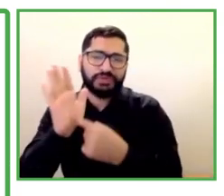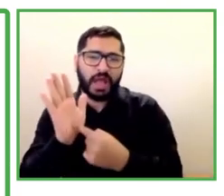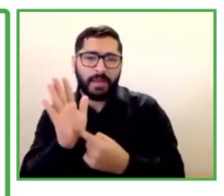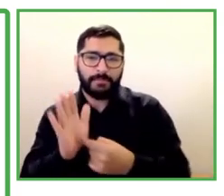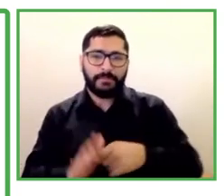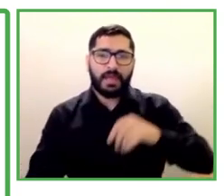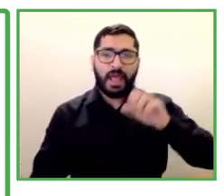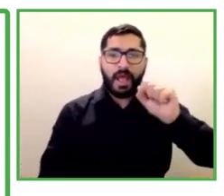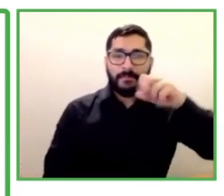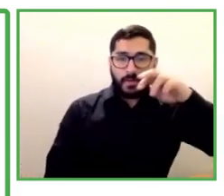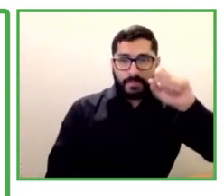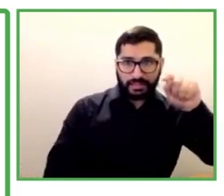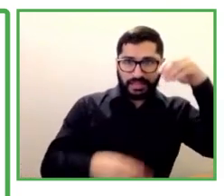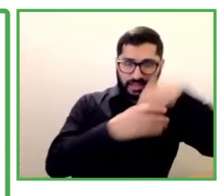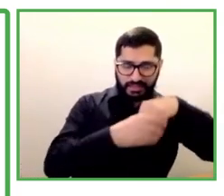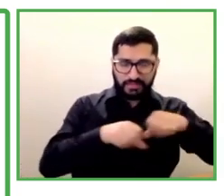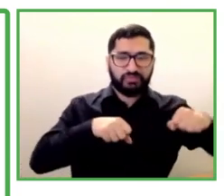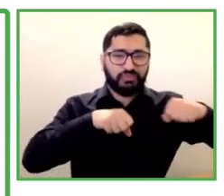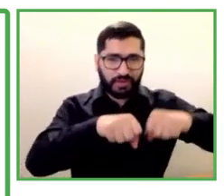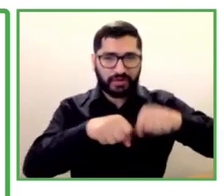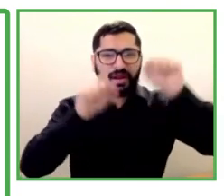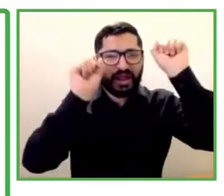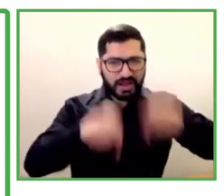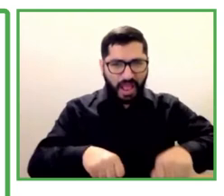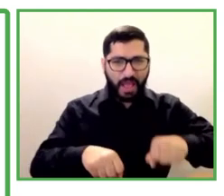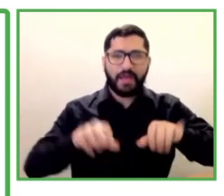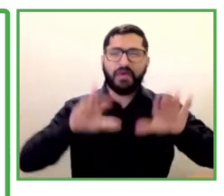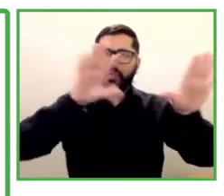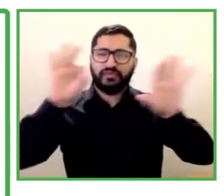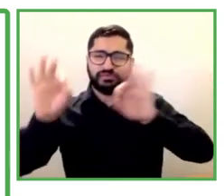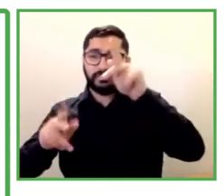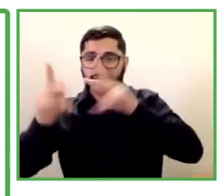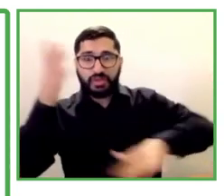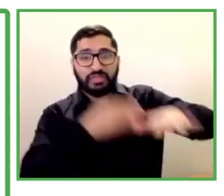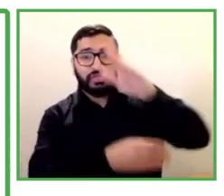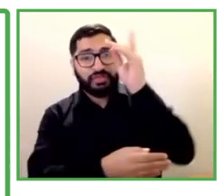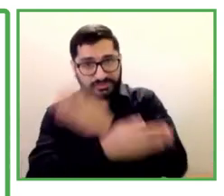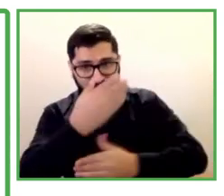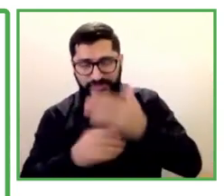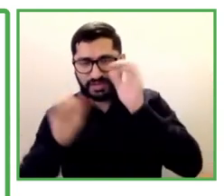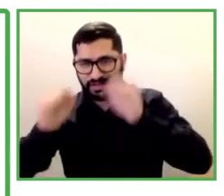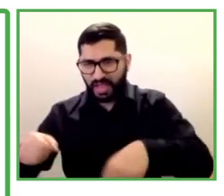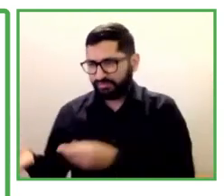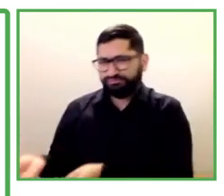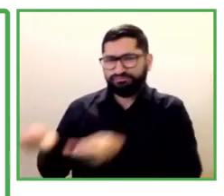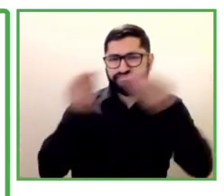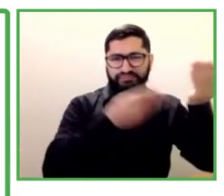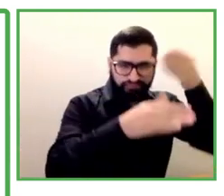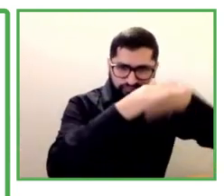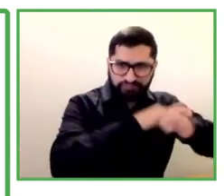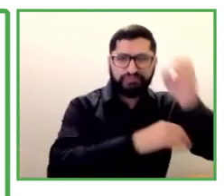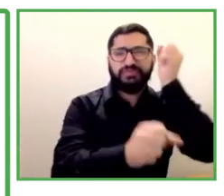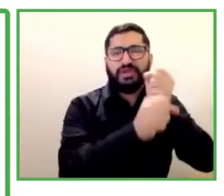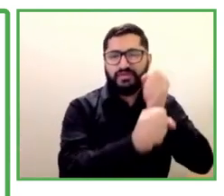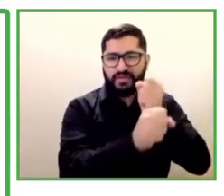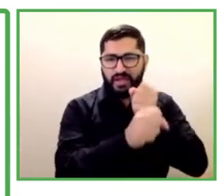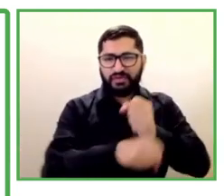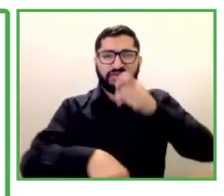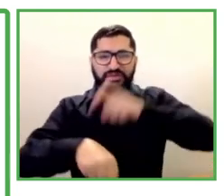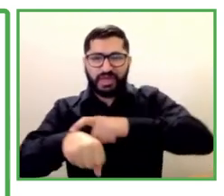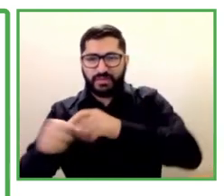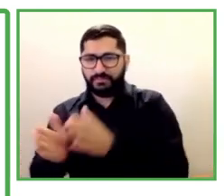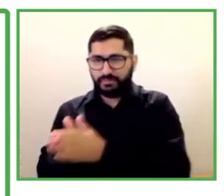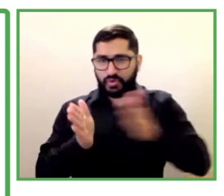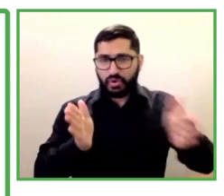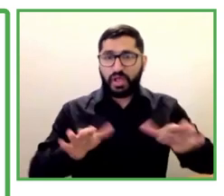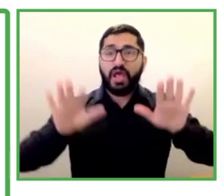-month period. But a very important thing is that the retention rate of this group